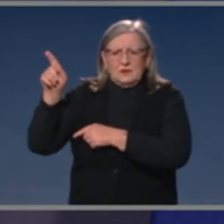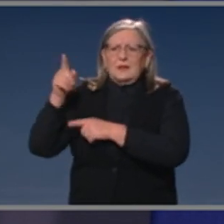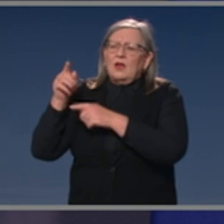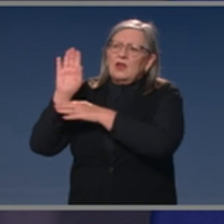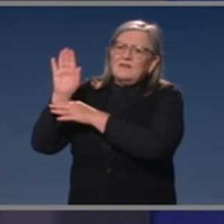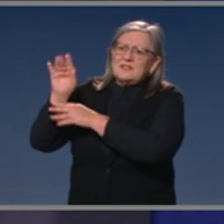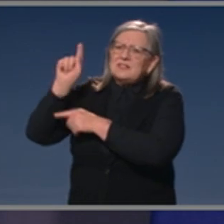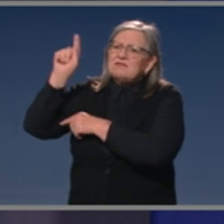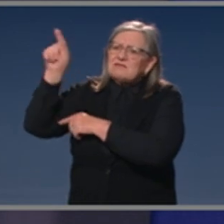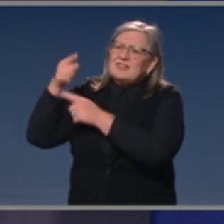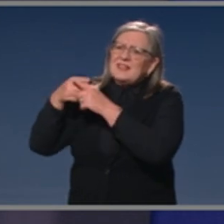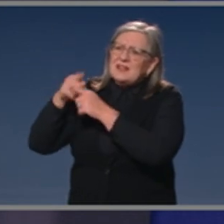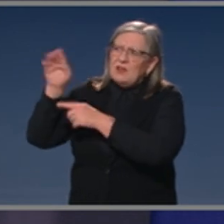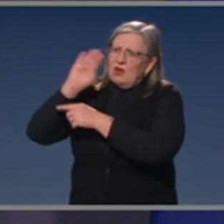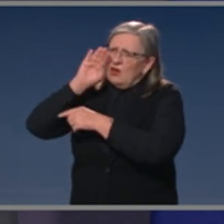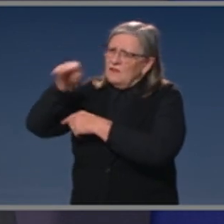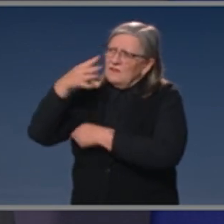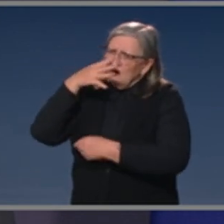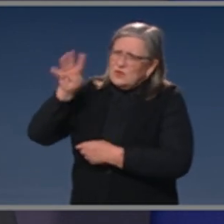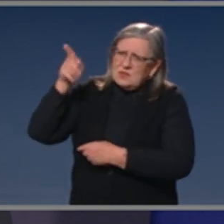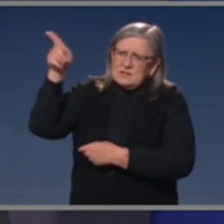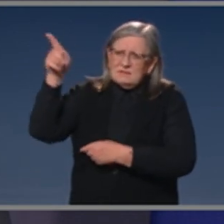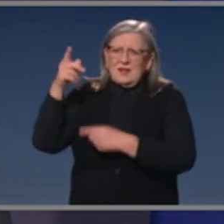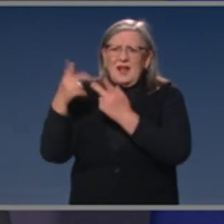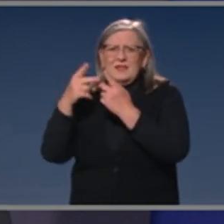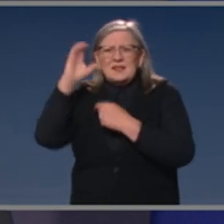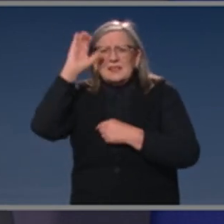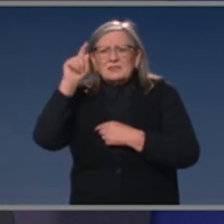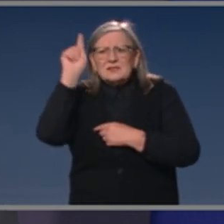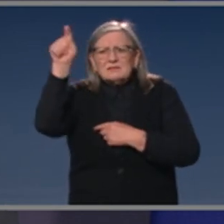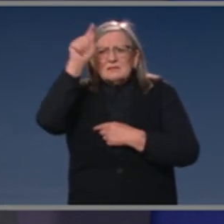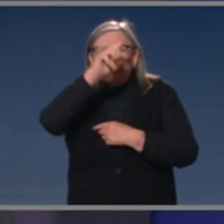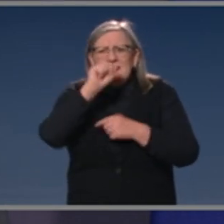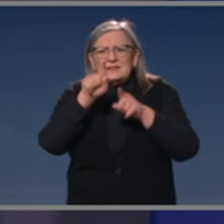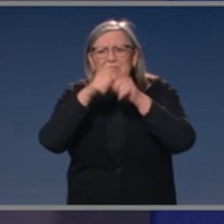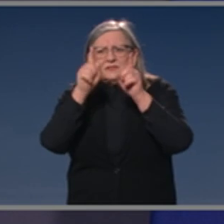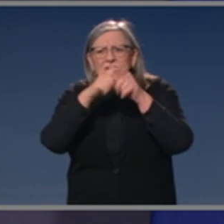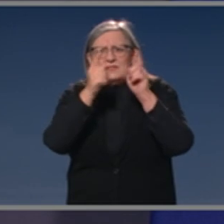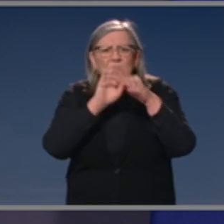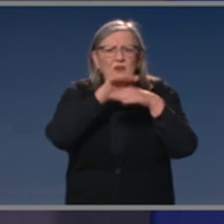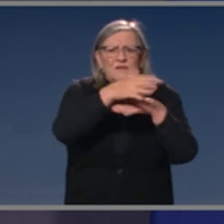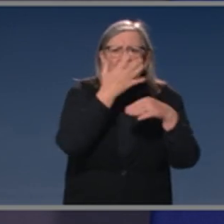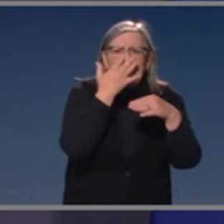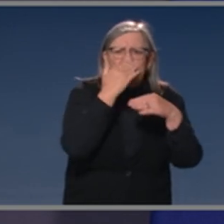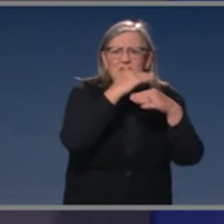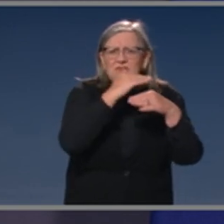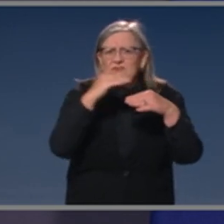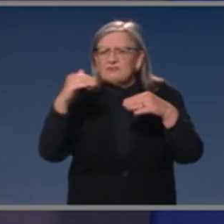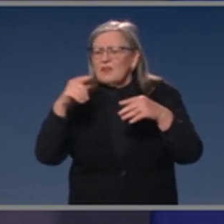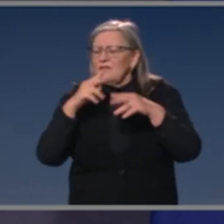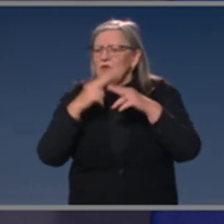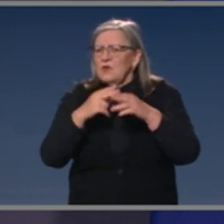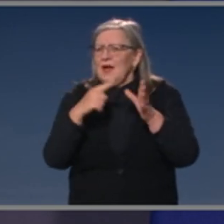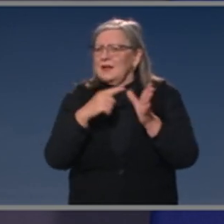30 and above for AstraZeneca, and Germany has no age limits on AstraZeneca for the general product for